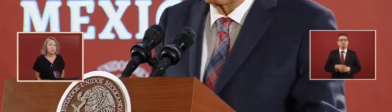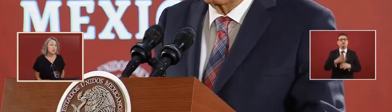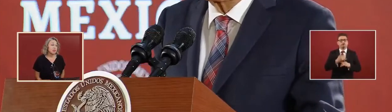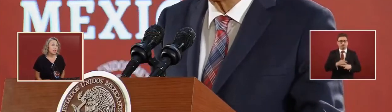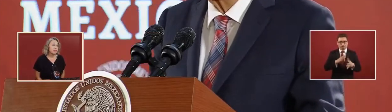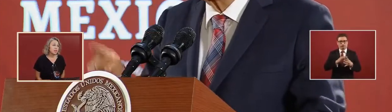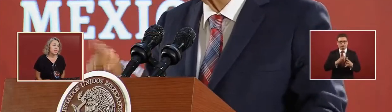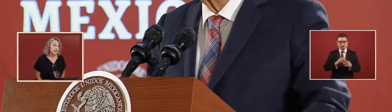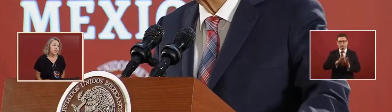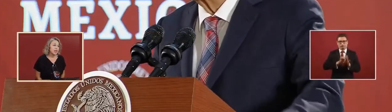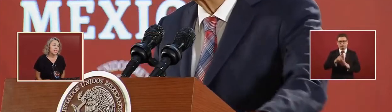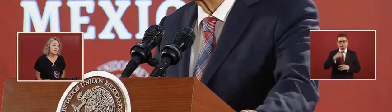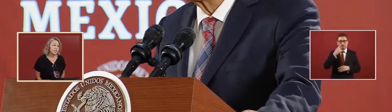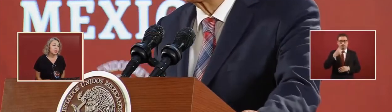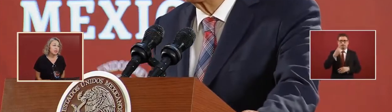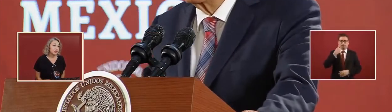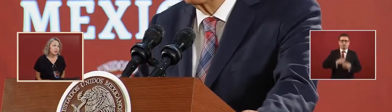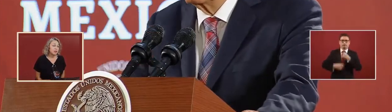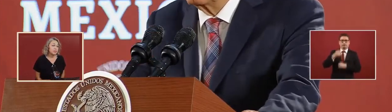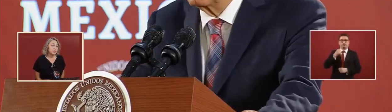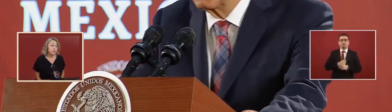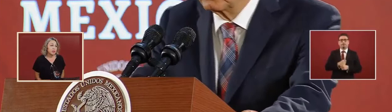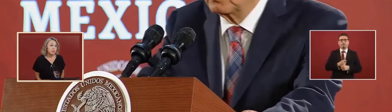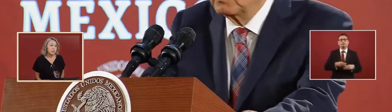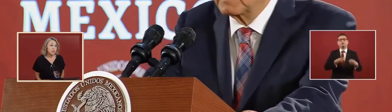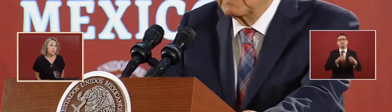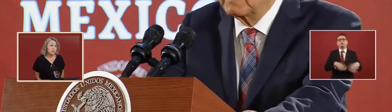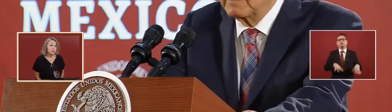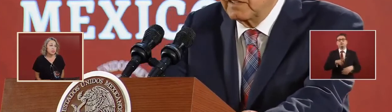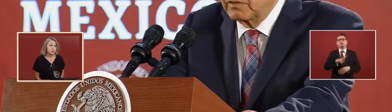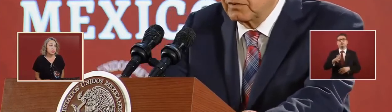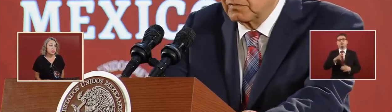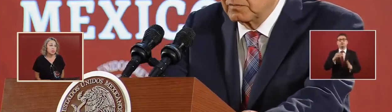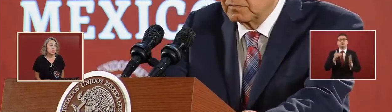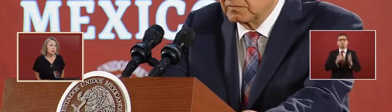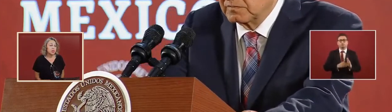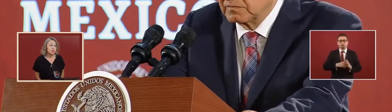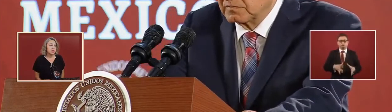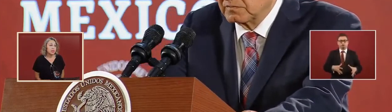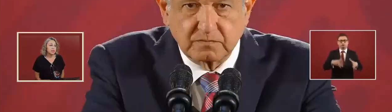we lost two hundred thousand barrels a day